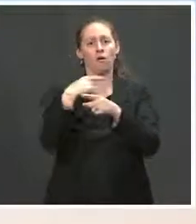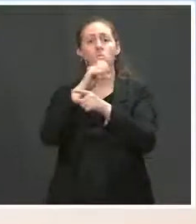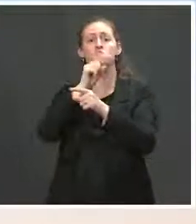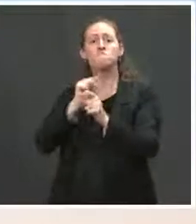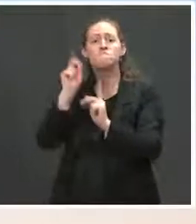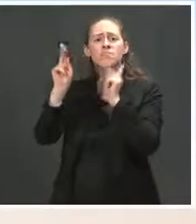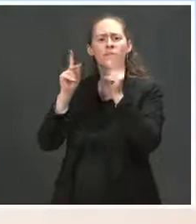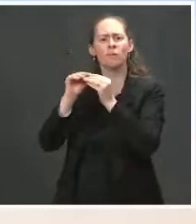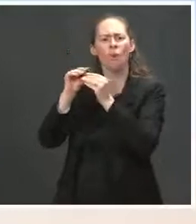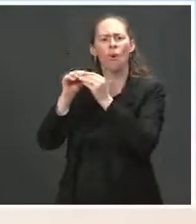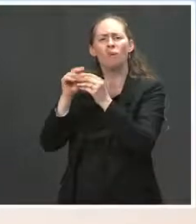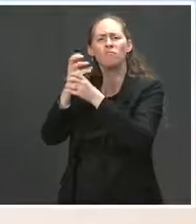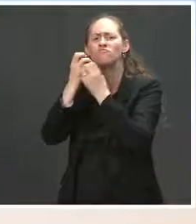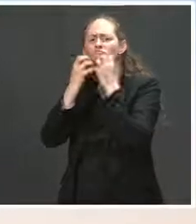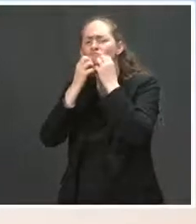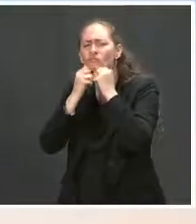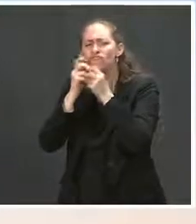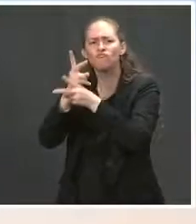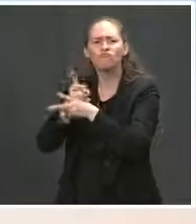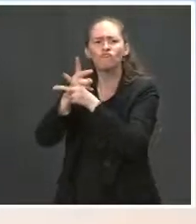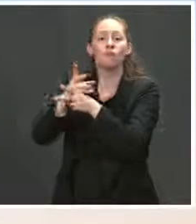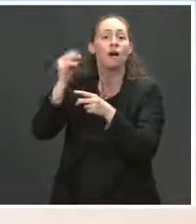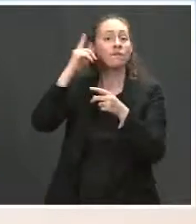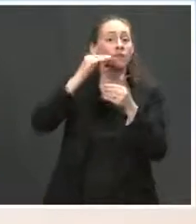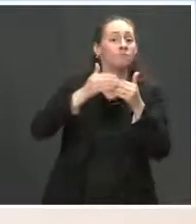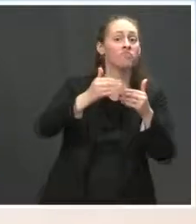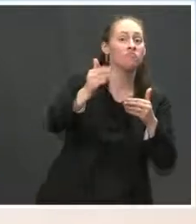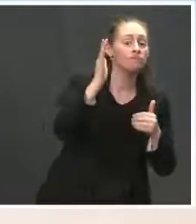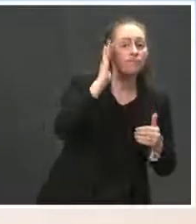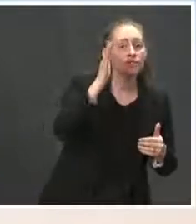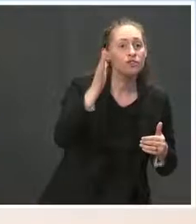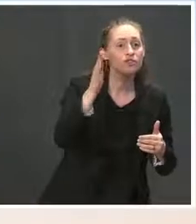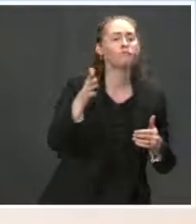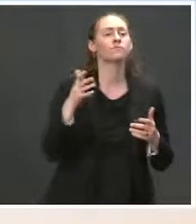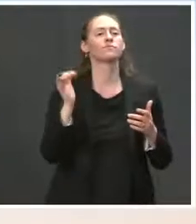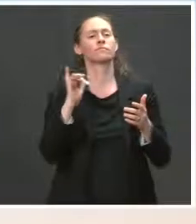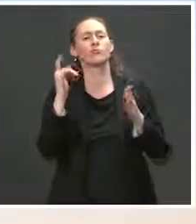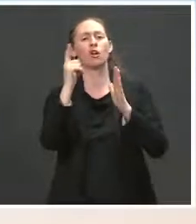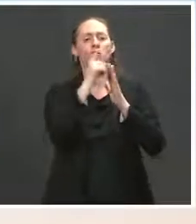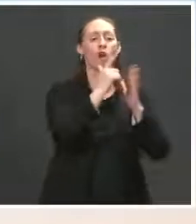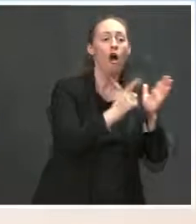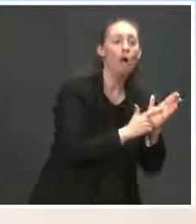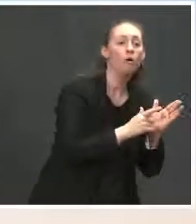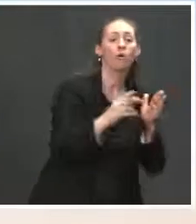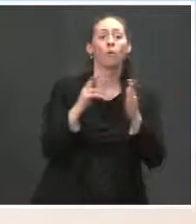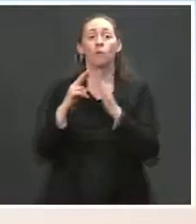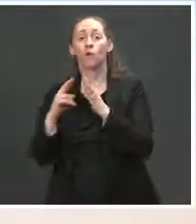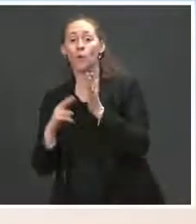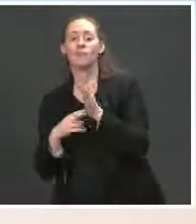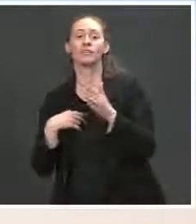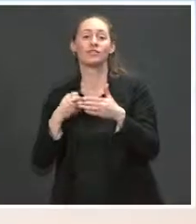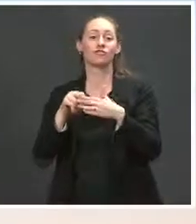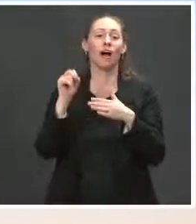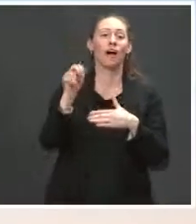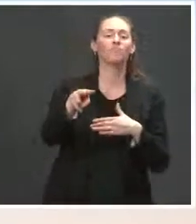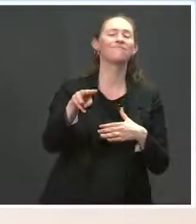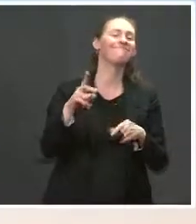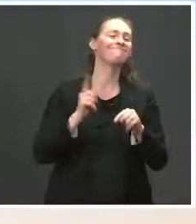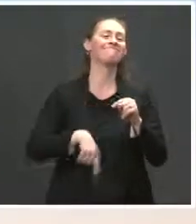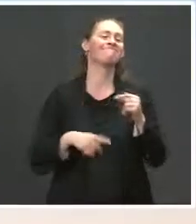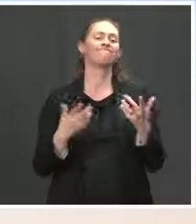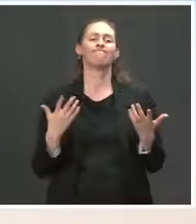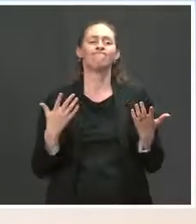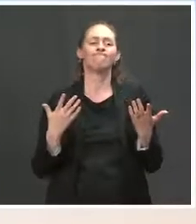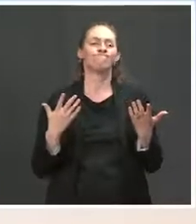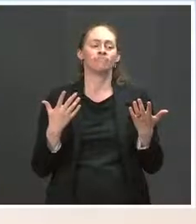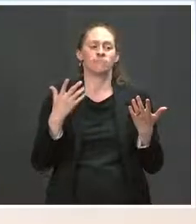communities in the future. In terms of regulatory actions, I just can't, I'm not in a position to get ahead of that. I'm happy to see if there's anything underway that we